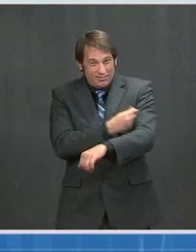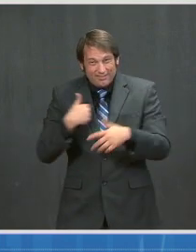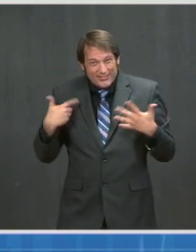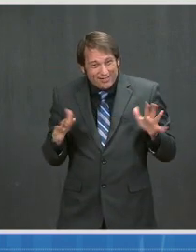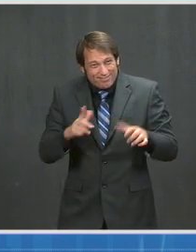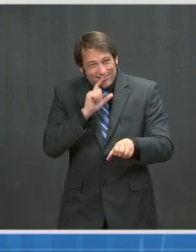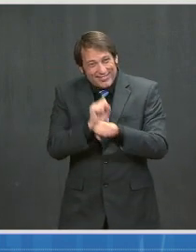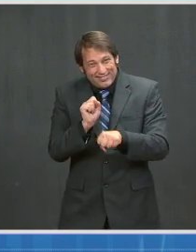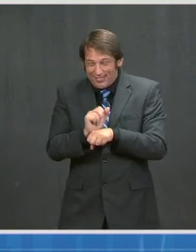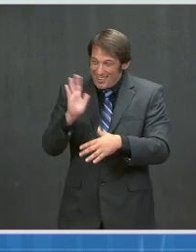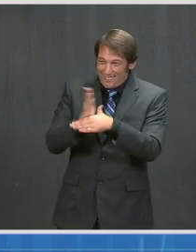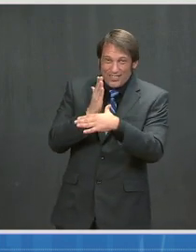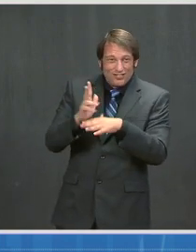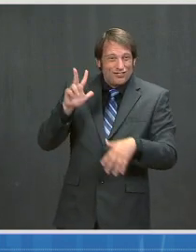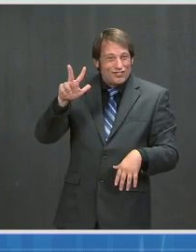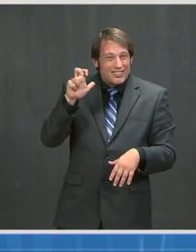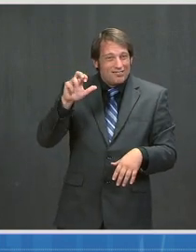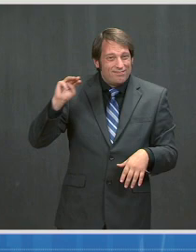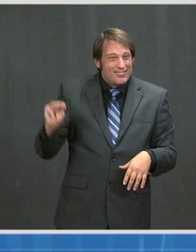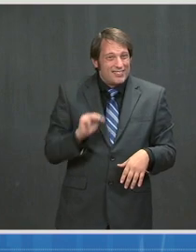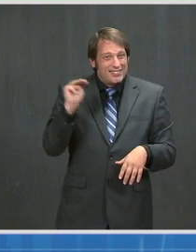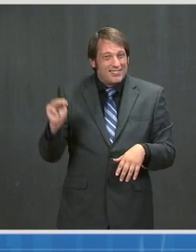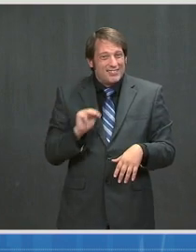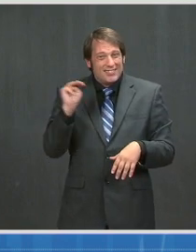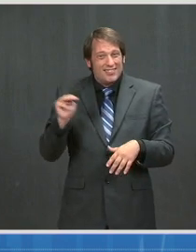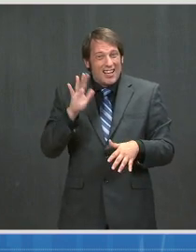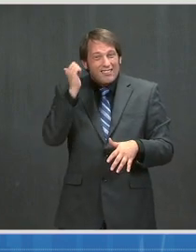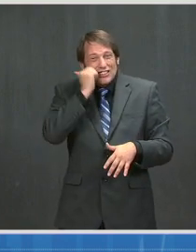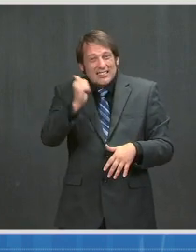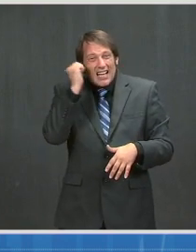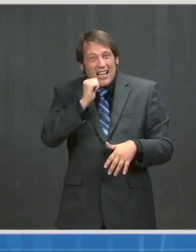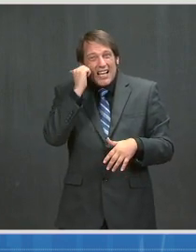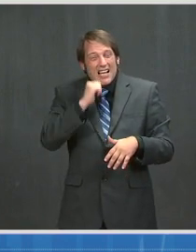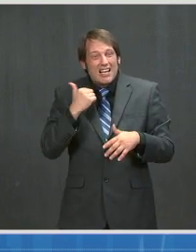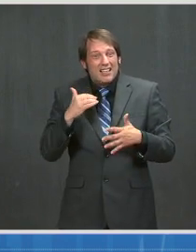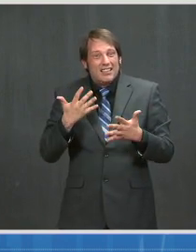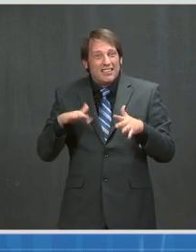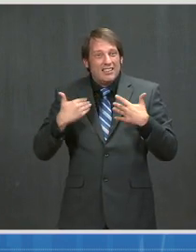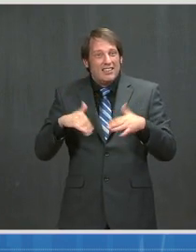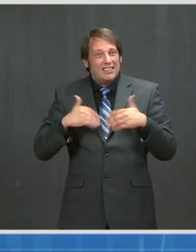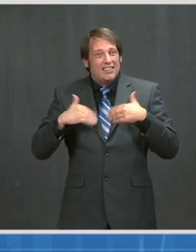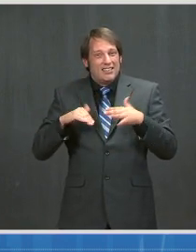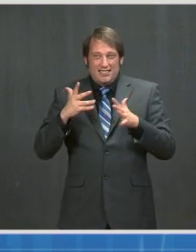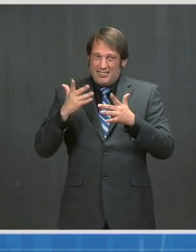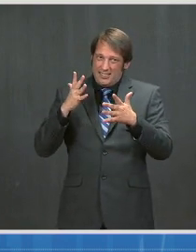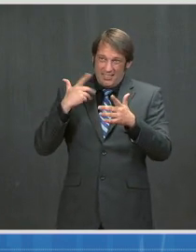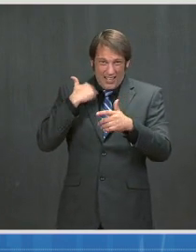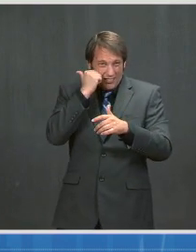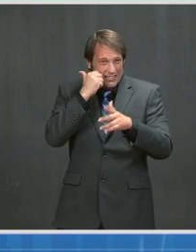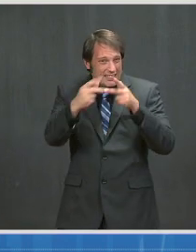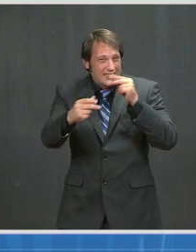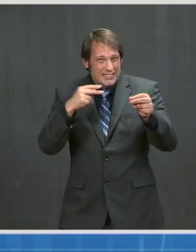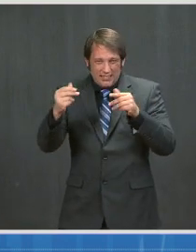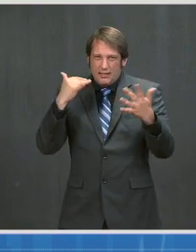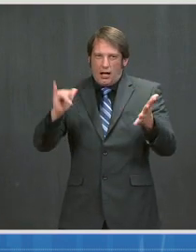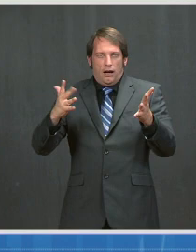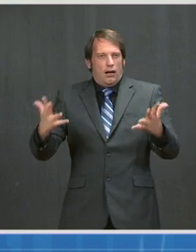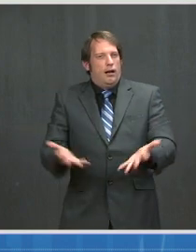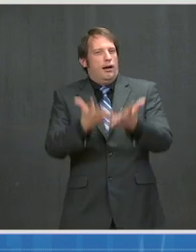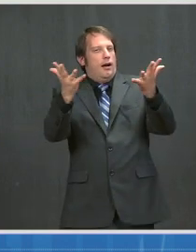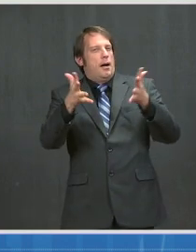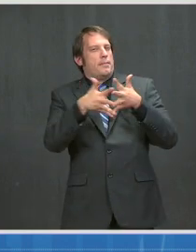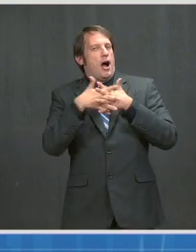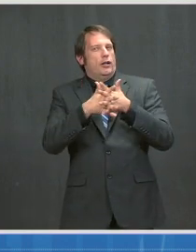average, every day. This is the spirit of the American people that will help us see this through together.